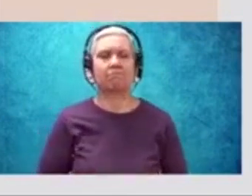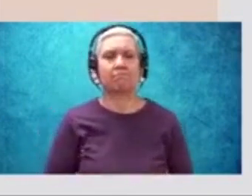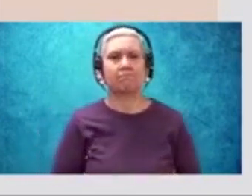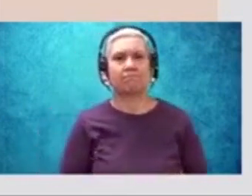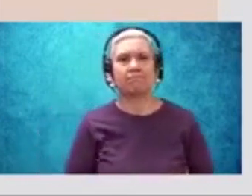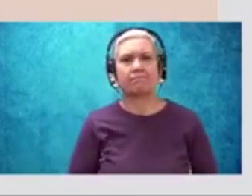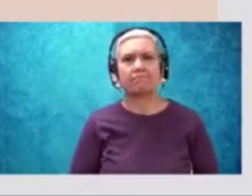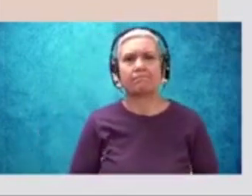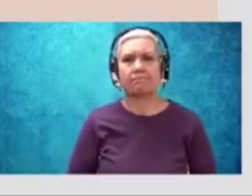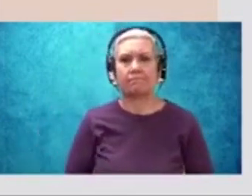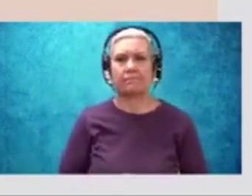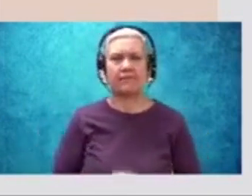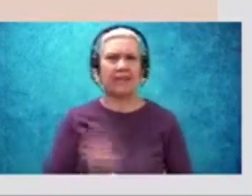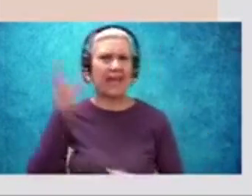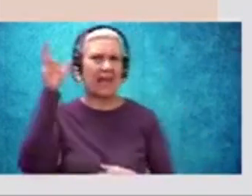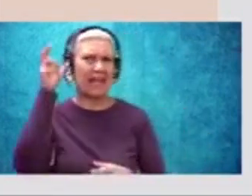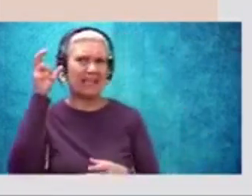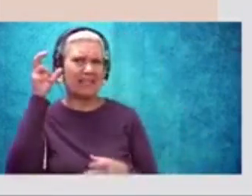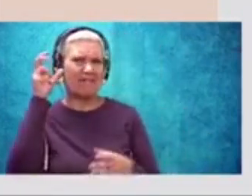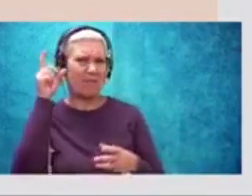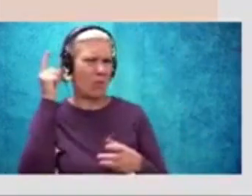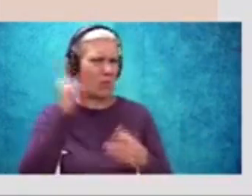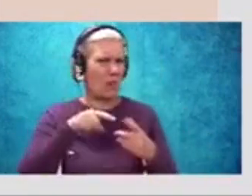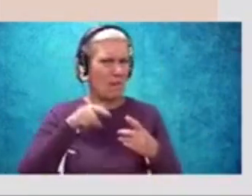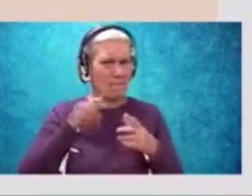Listening for the bang at the end of the world.